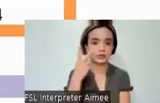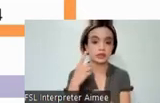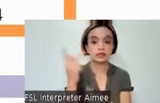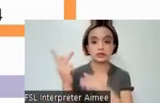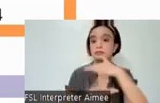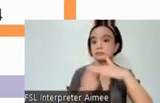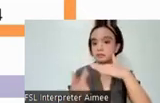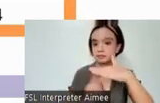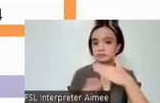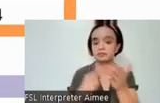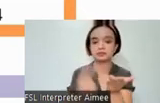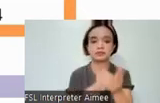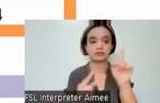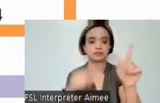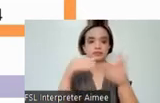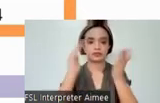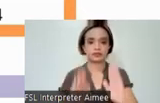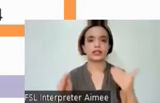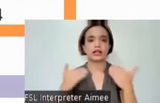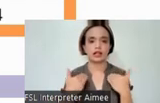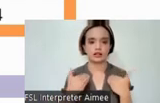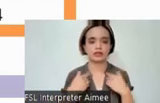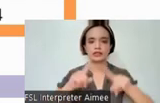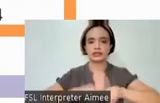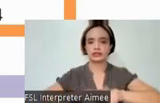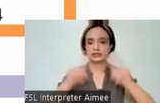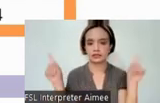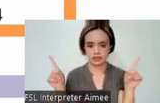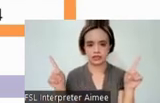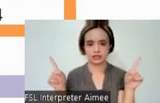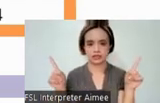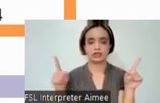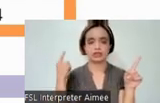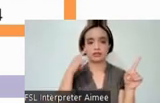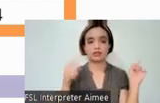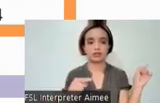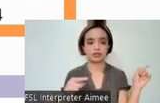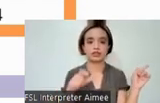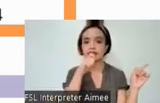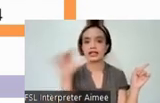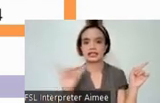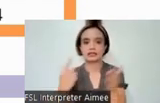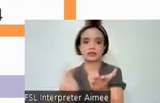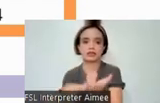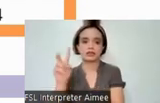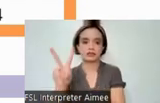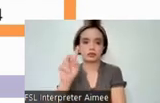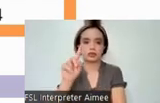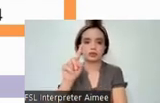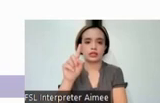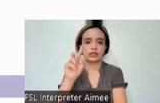and grade 1 learners had significantly different mean scores for this item than the grades 2 and 3 learners.